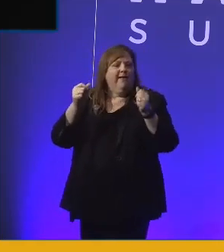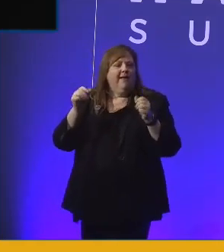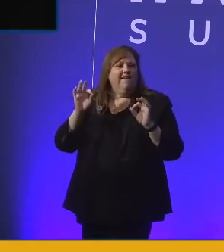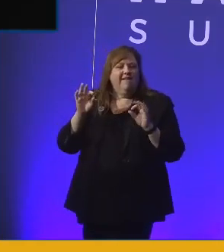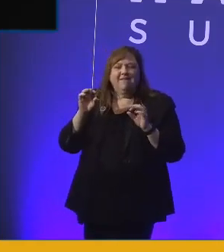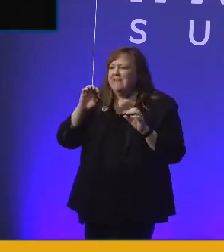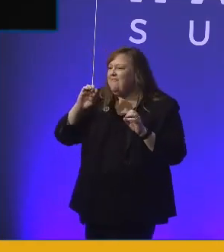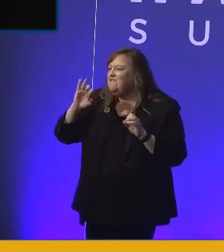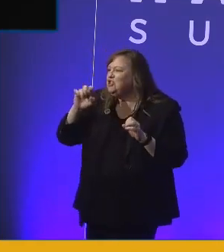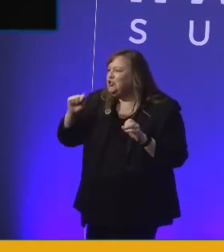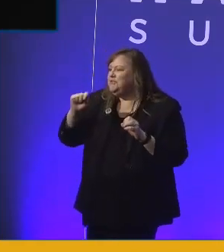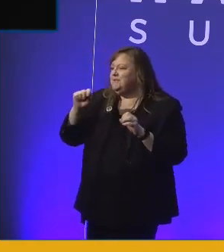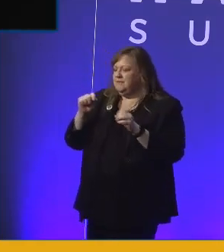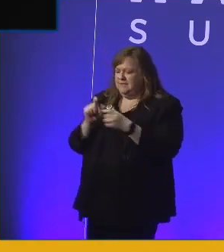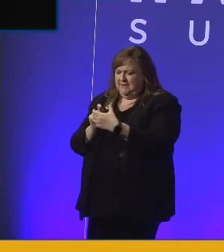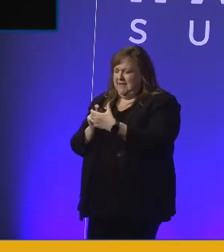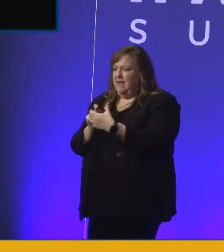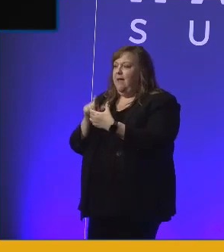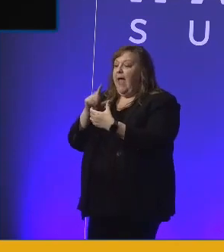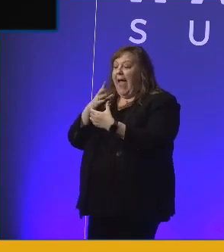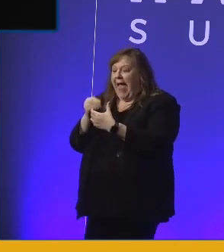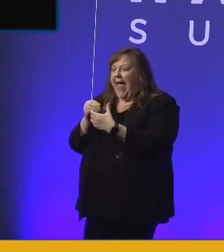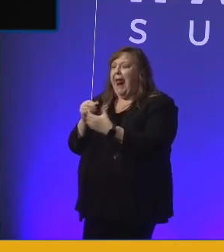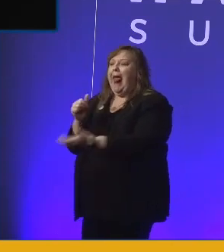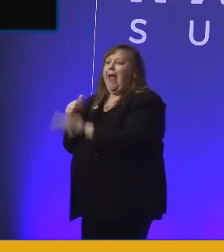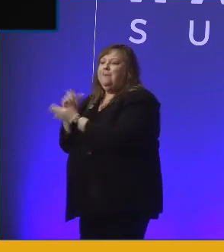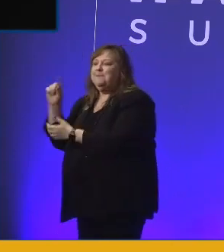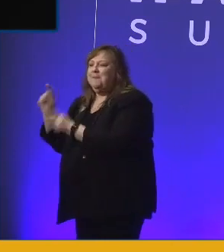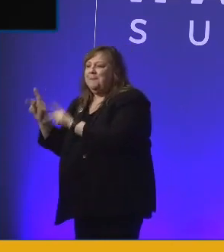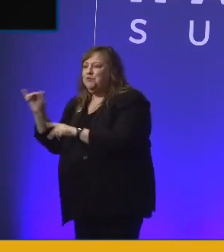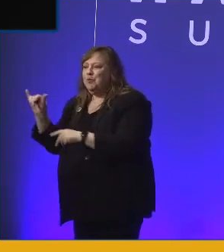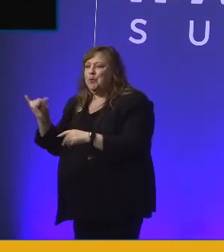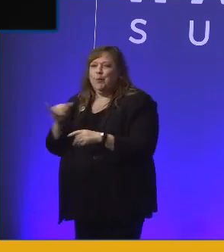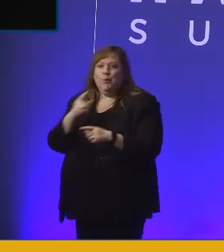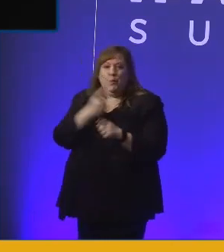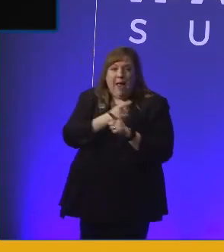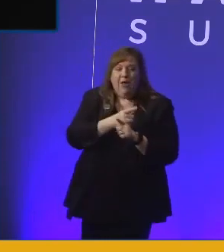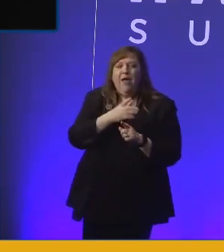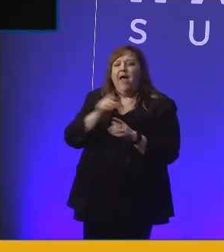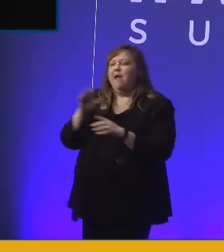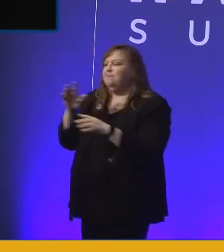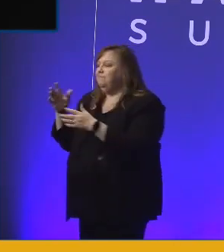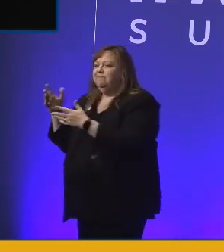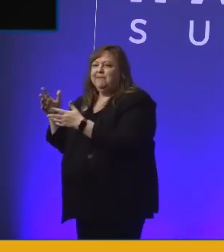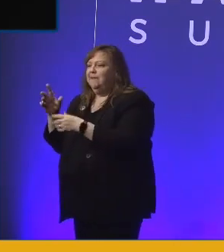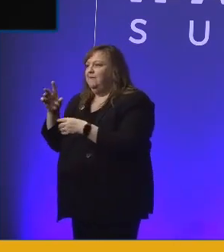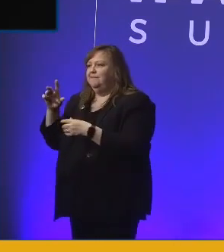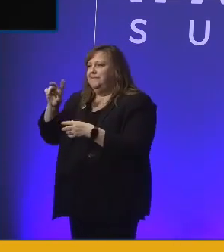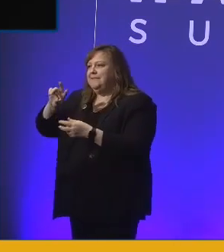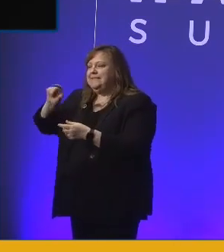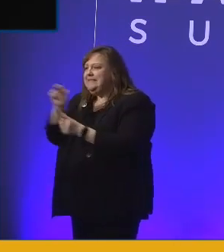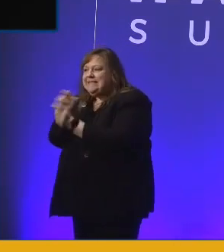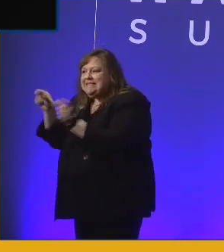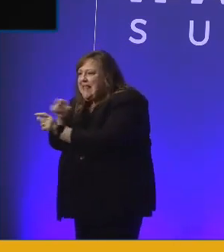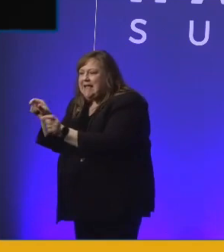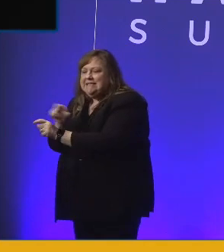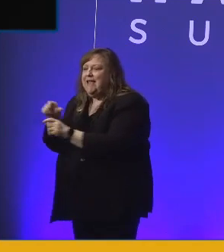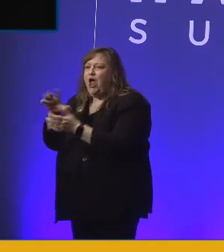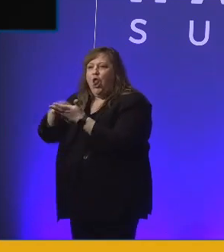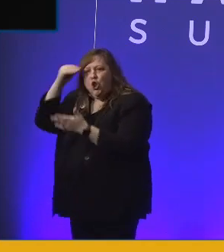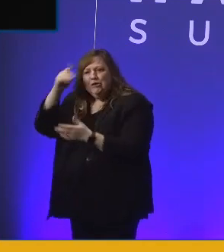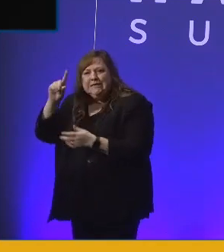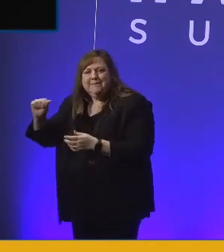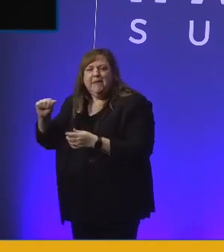but word prediction also made it really possible for people with physical disabilities and dyslexia and learning disabilities to be more productive